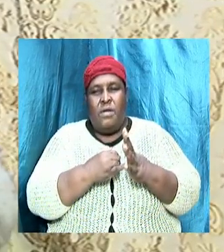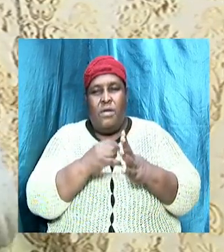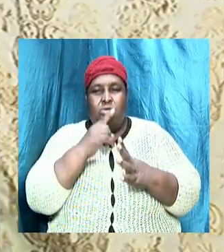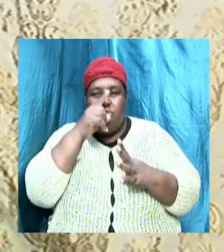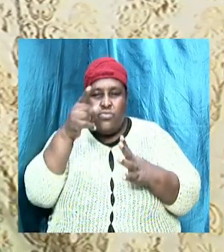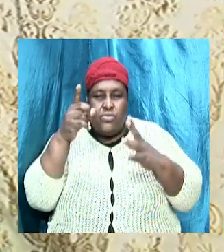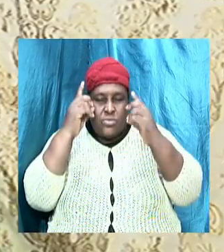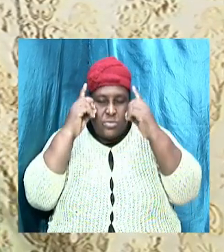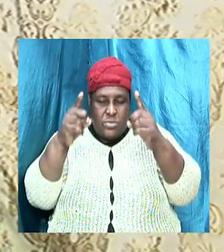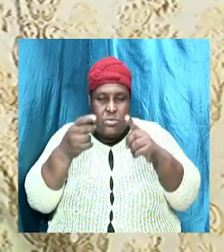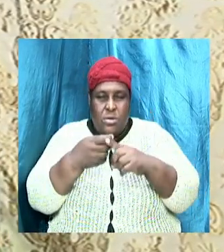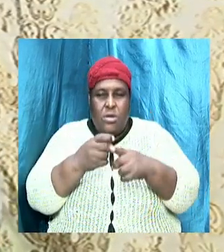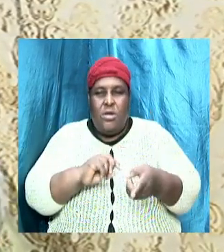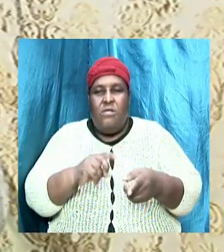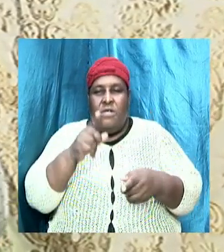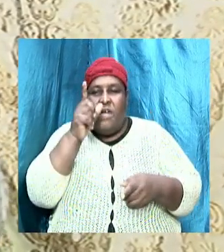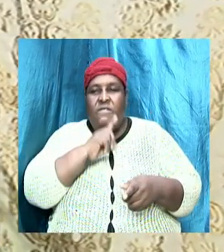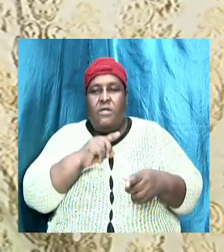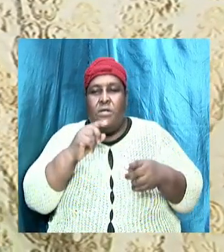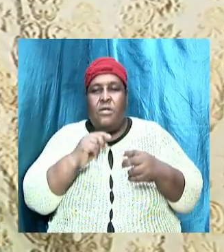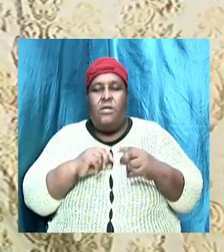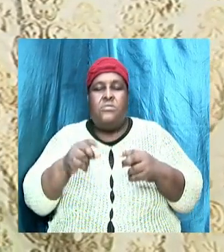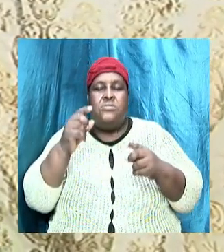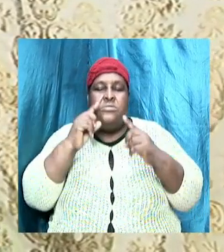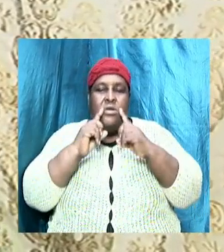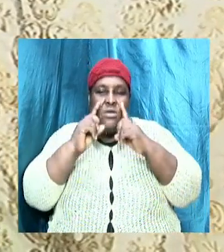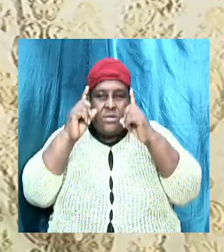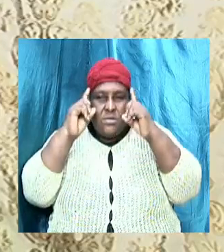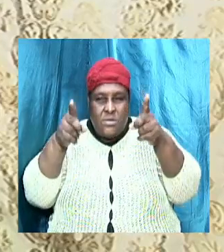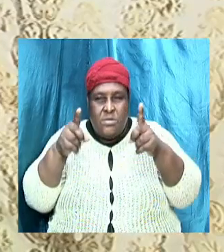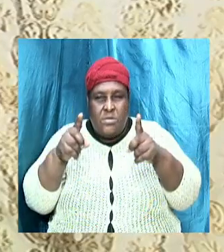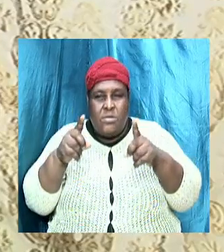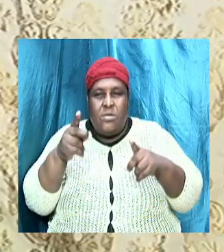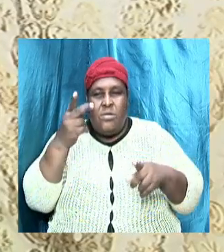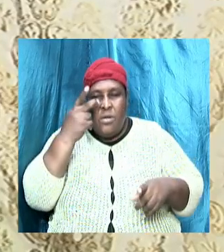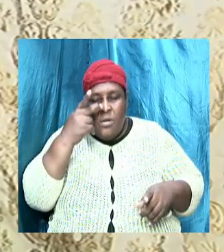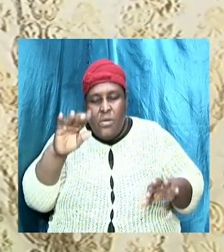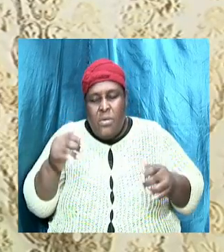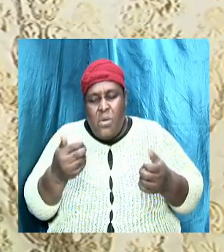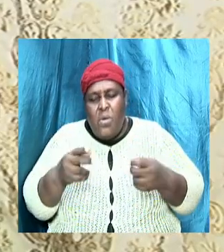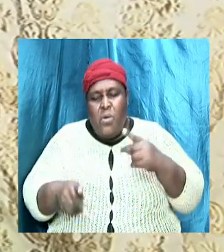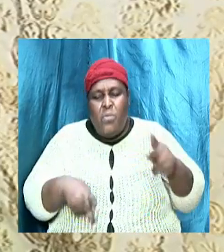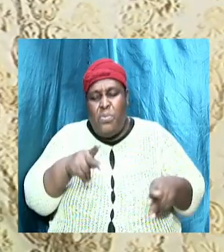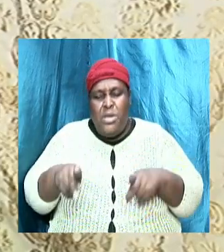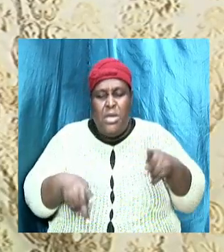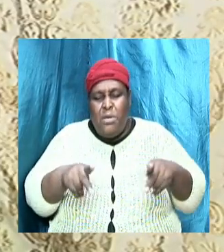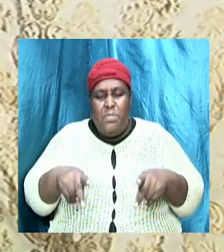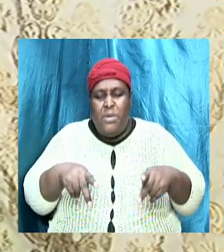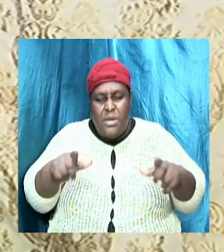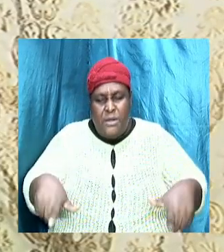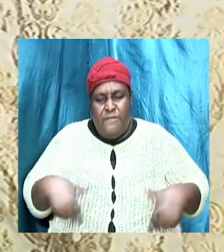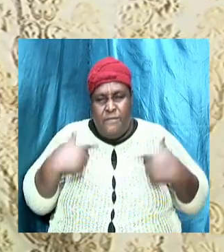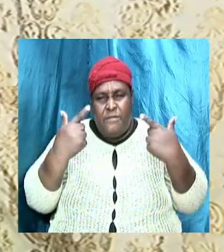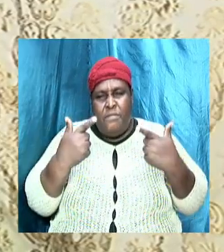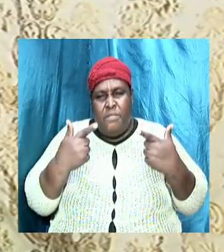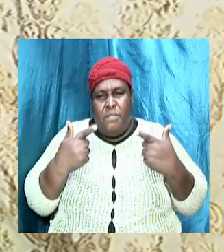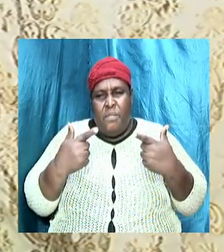is to look at how people are living. I see a video,